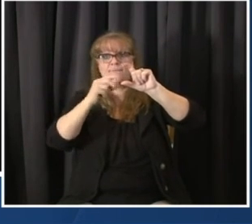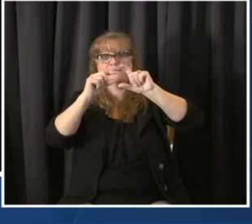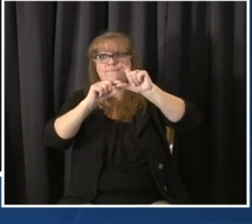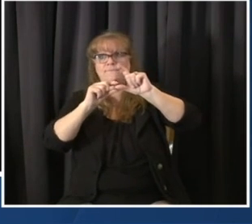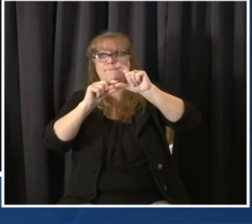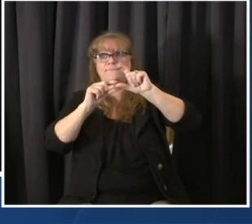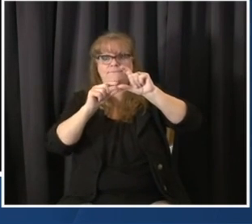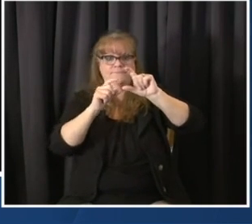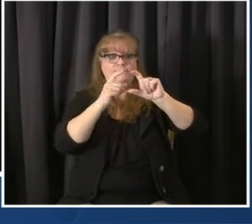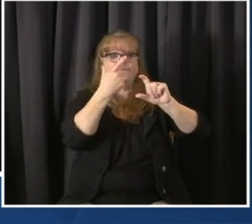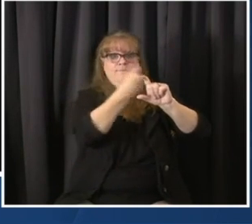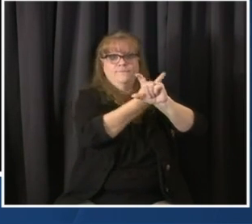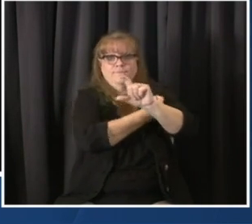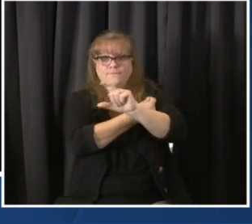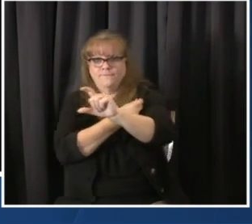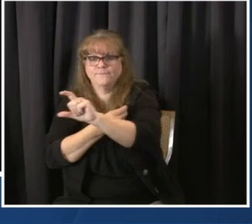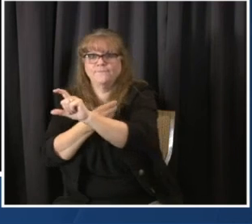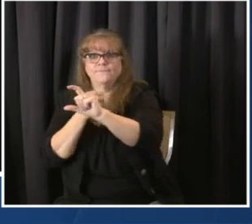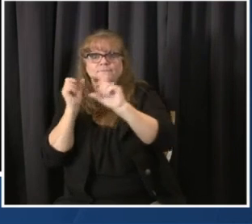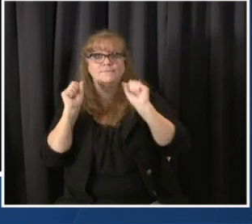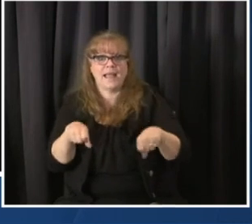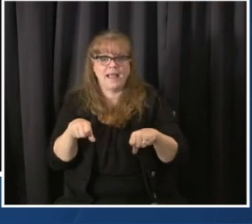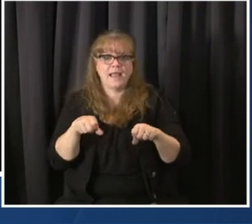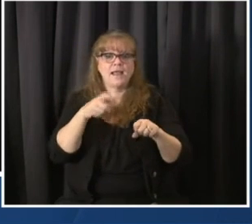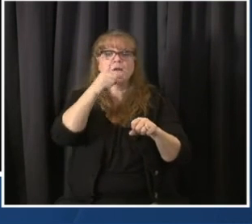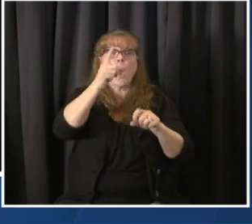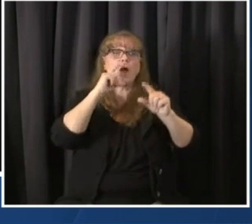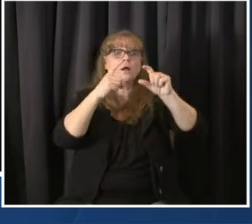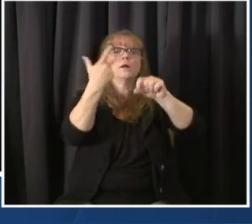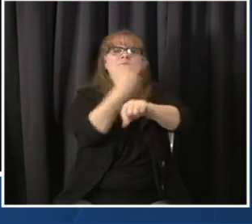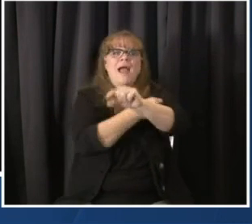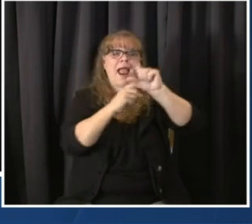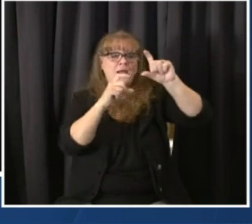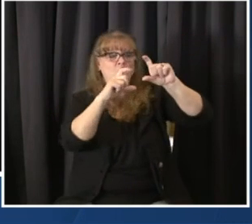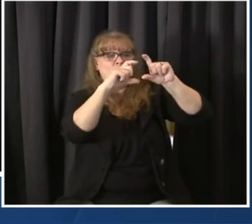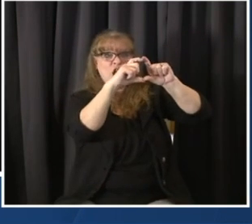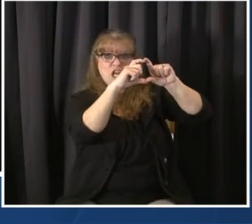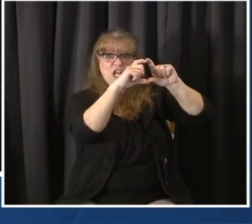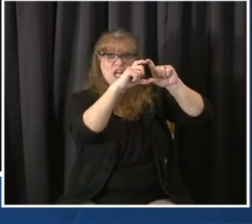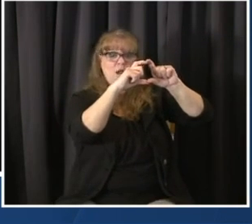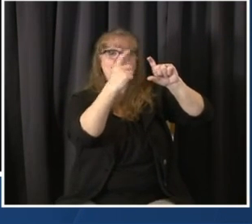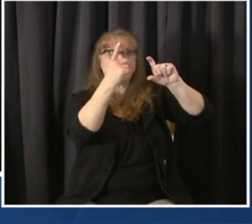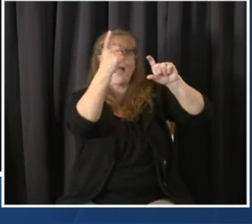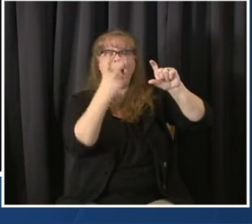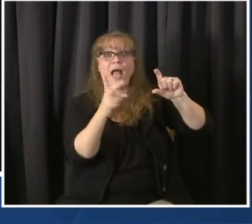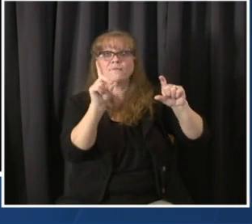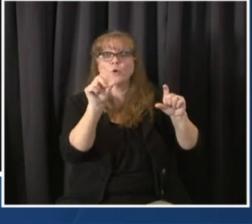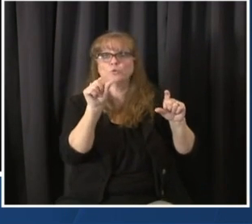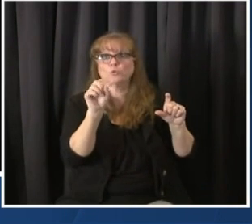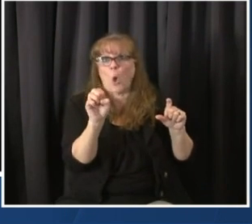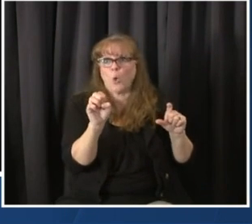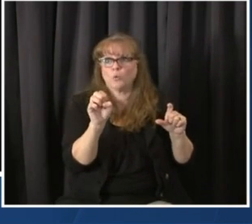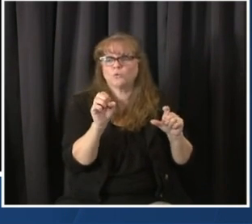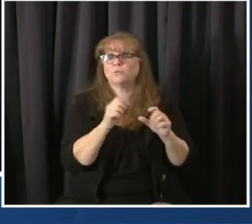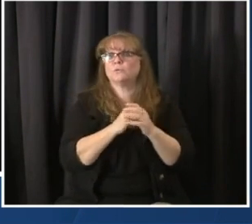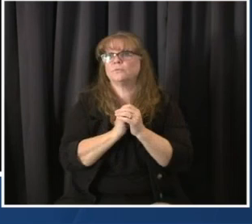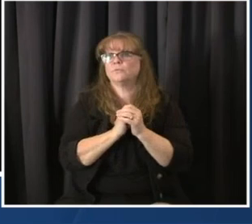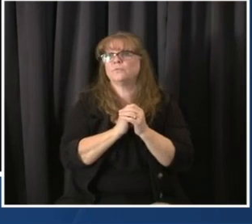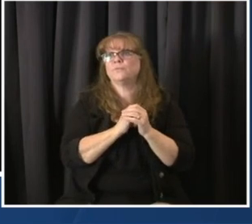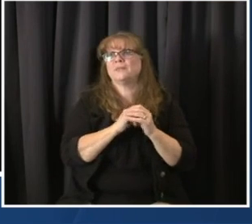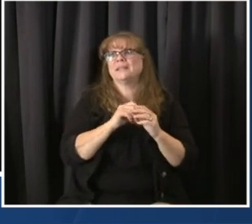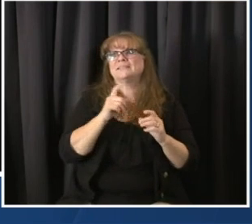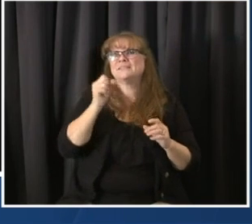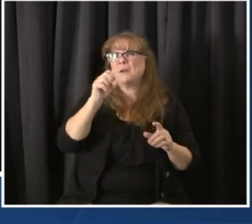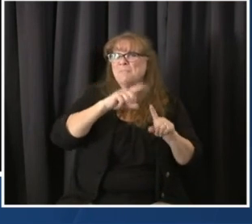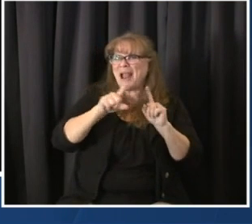release those second near doses that have been held back sitting in federal store rooms and release it into the States, which is what the Biden administration